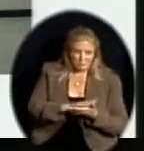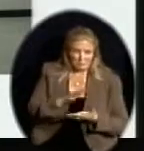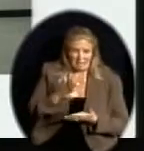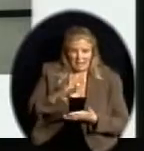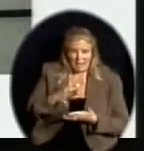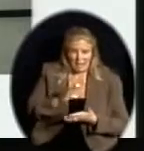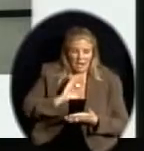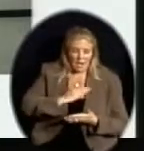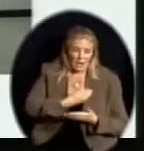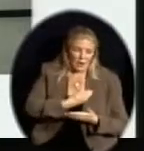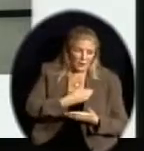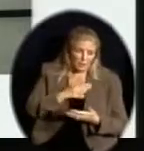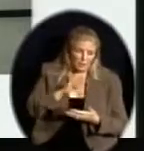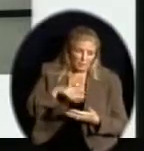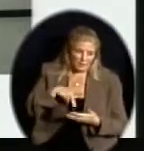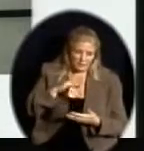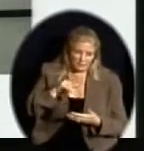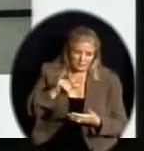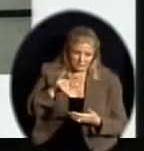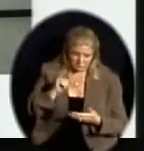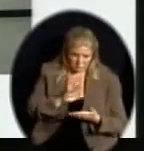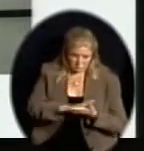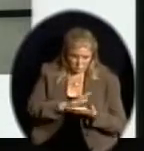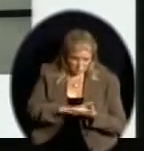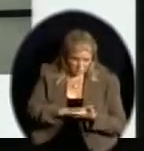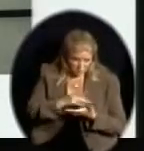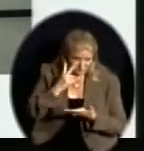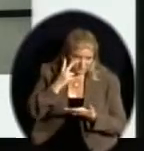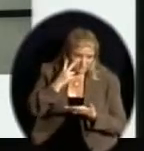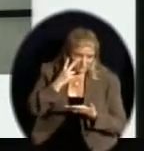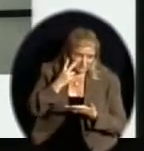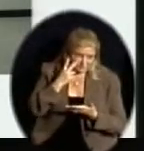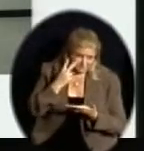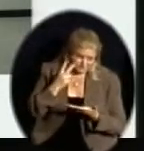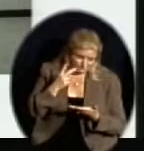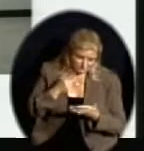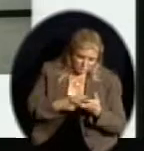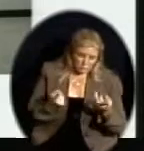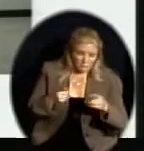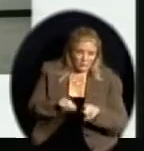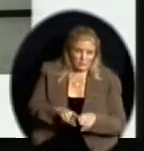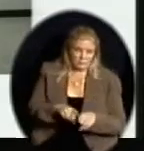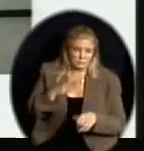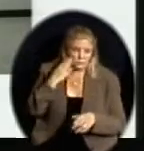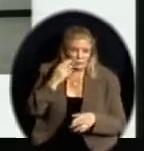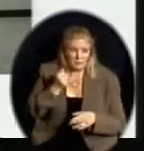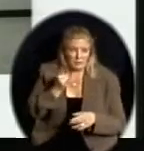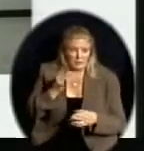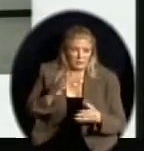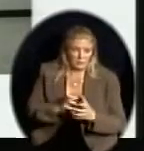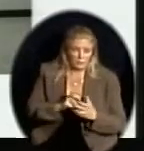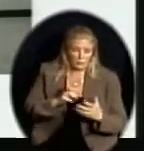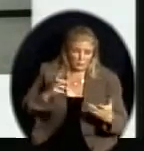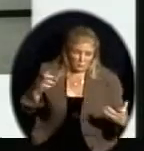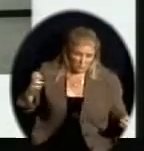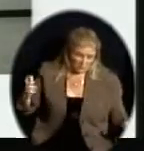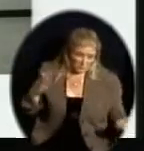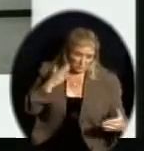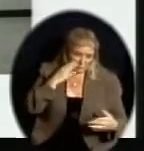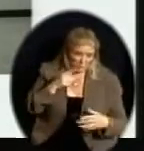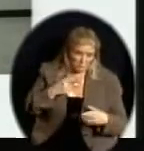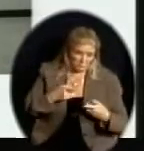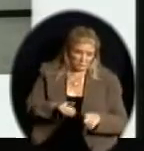work through the school year. Because, obviously, as we get bigger and the few days we have in the summer doesn't leave us much time. So, working with their